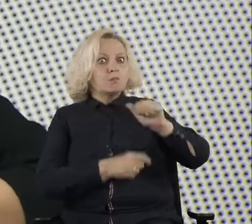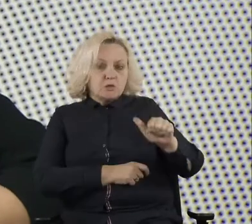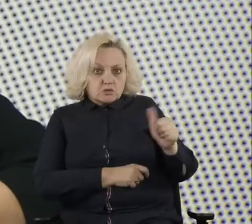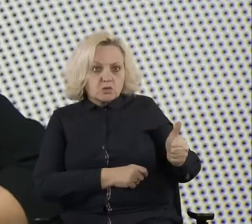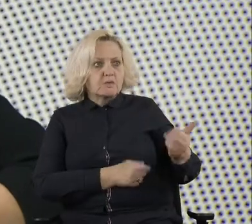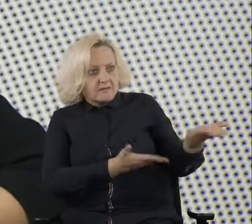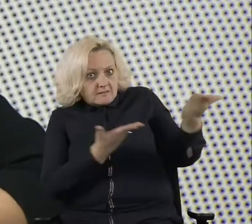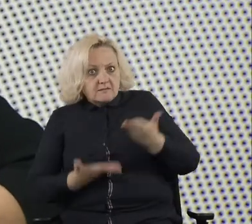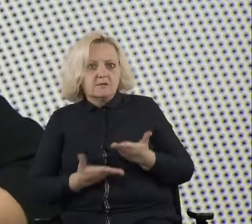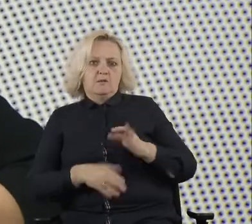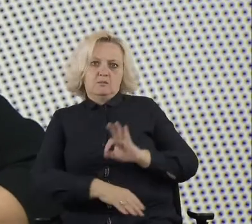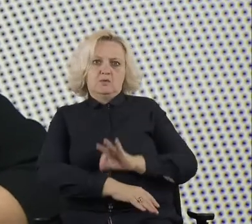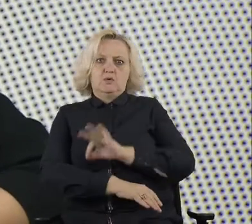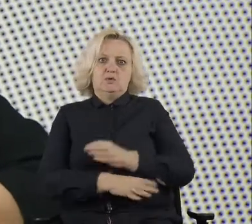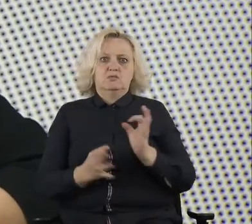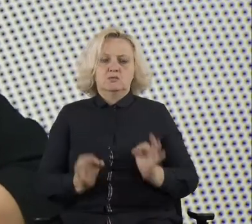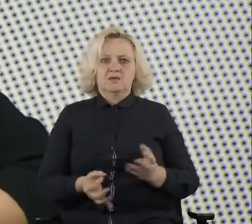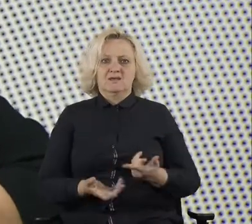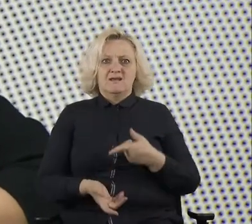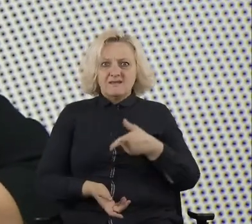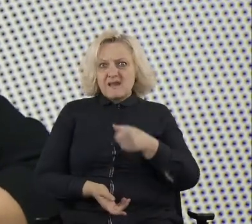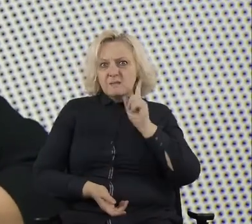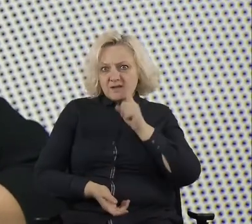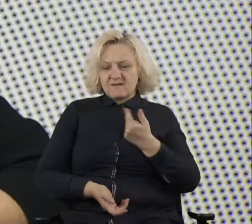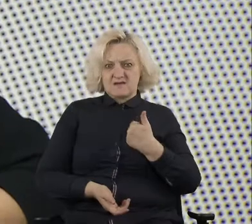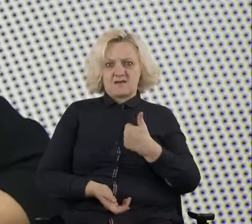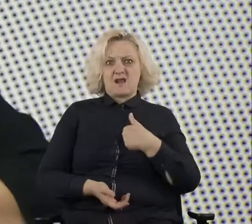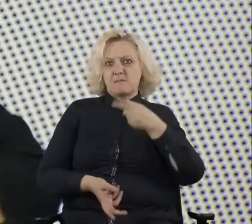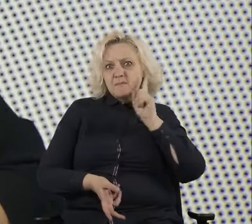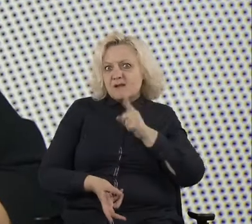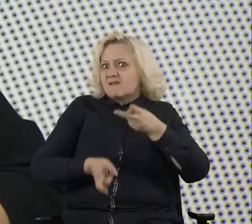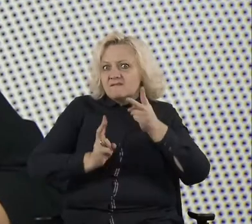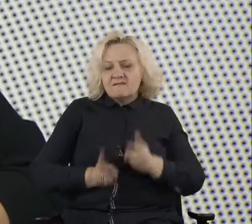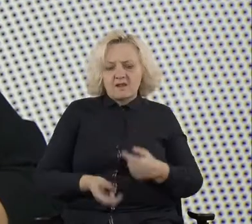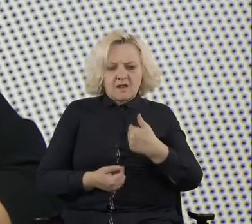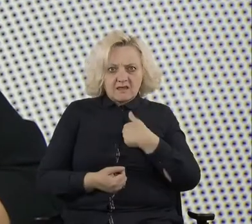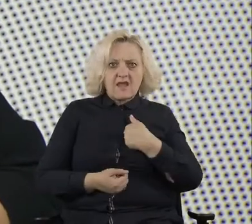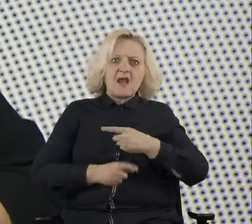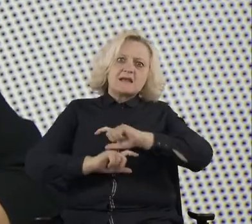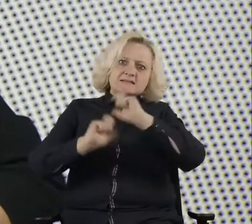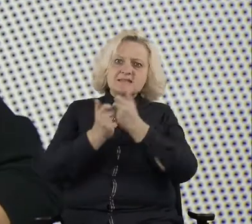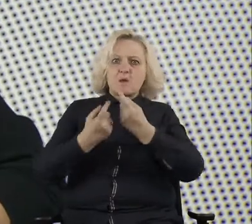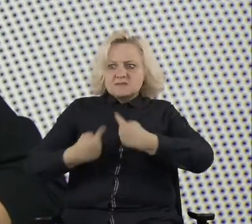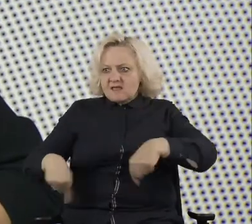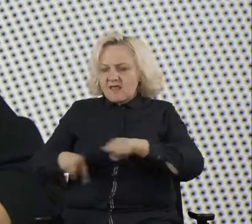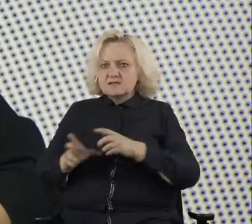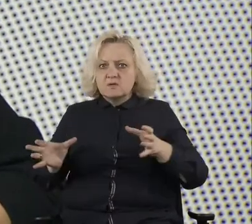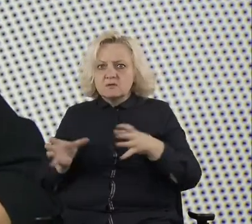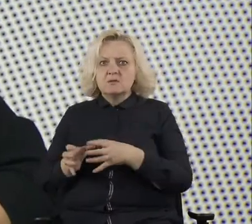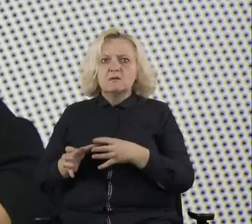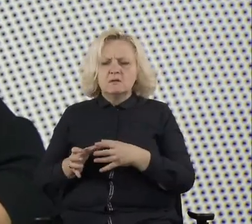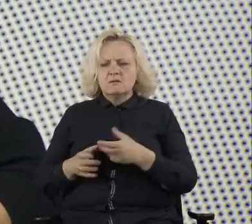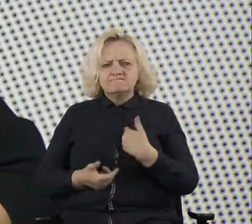team, with my perfect team, great team. I started, yes, I, of my team, of course, and, uh, started asking such questions